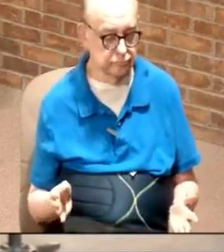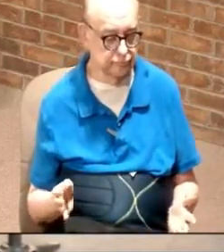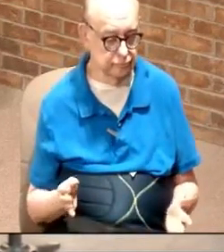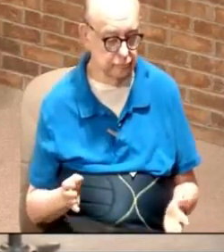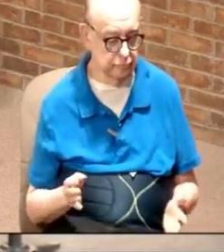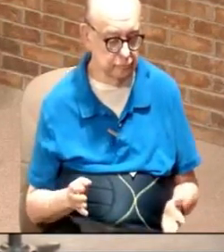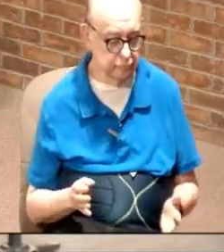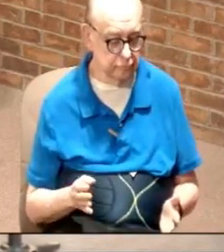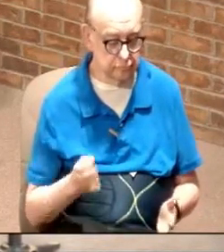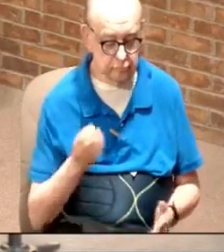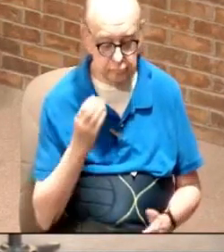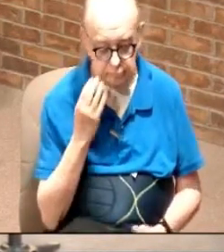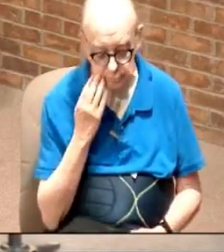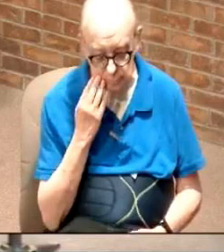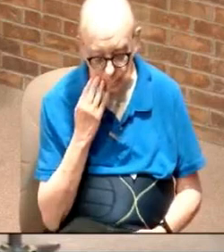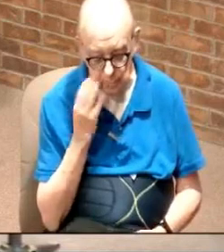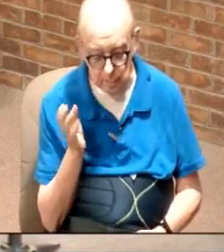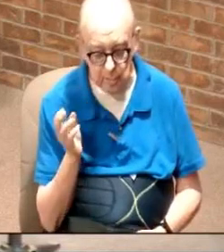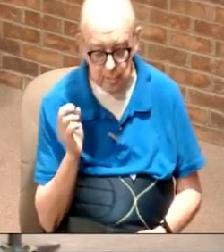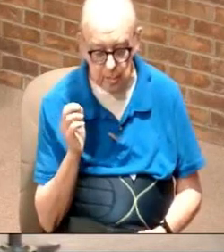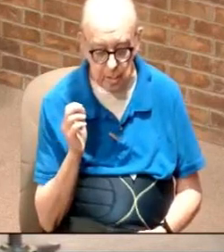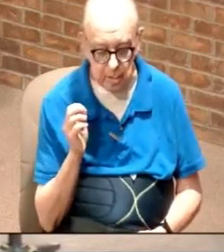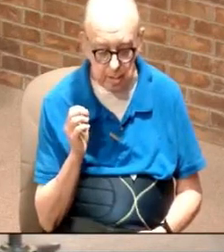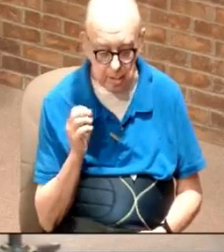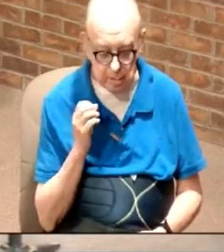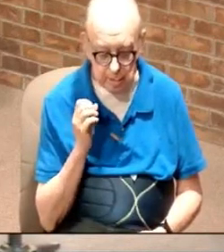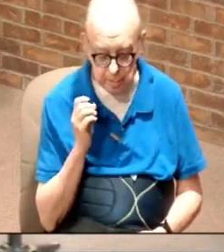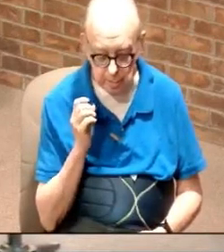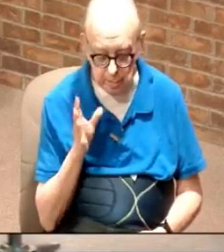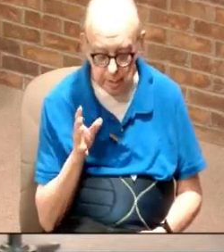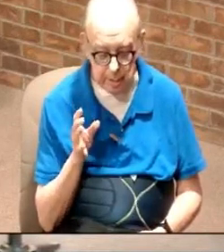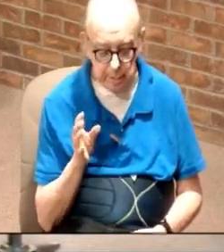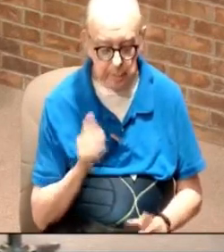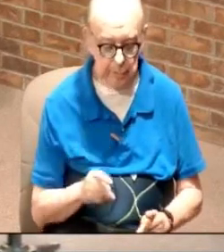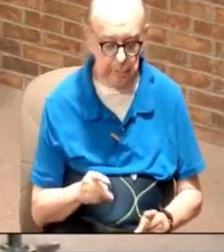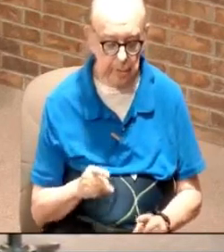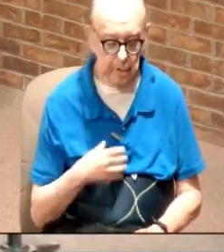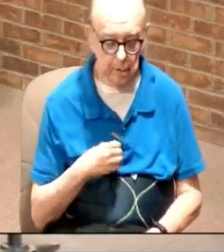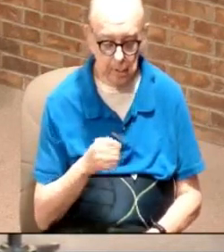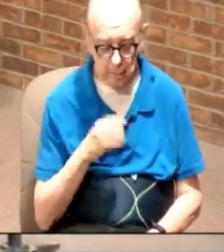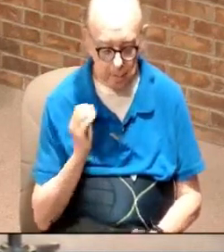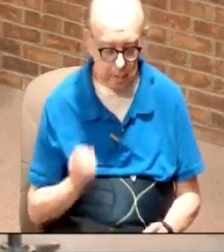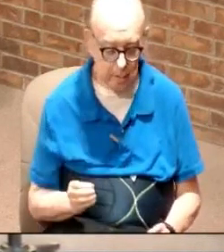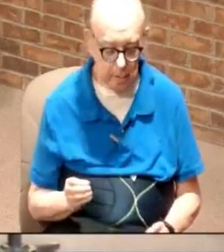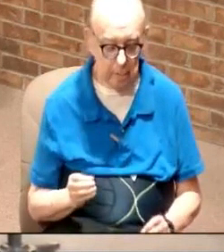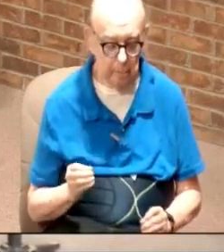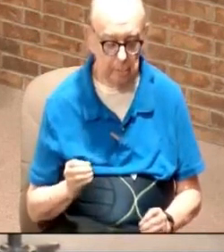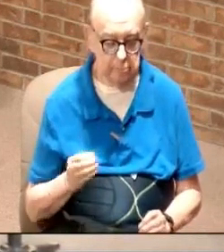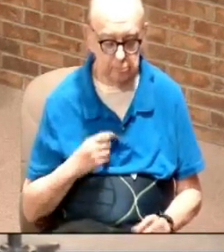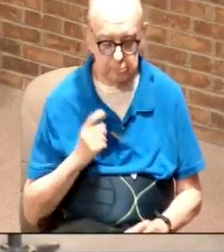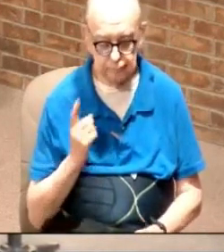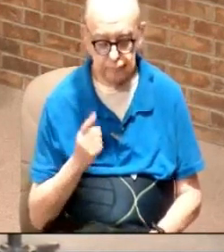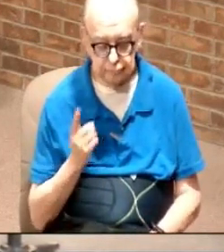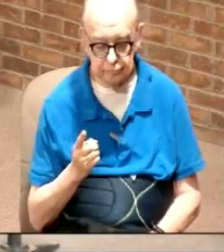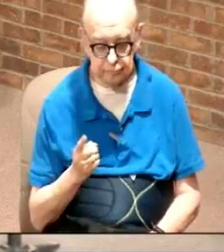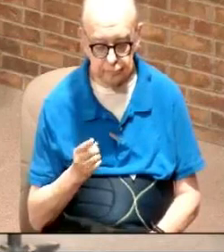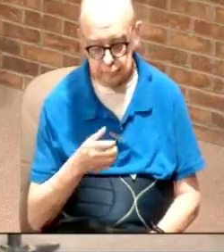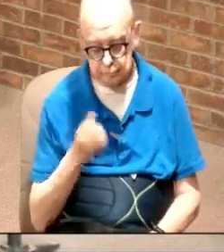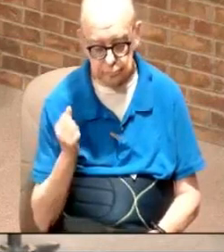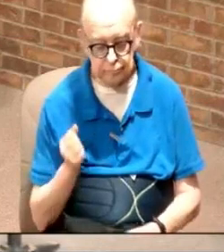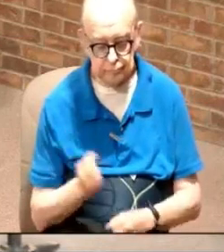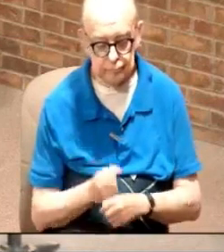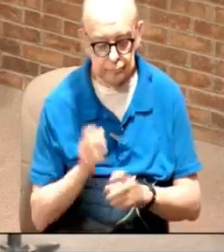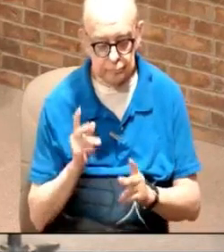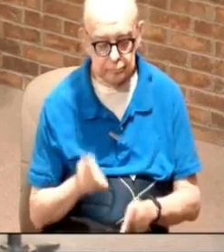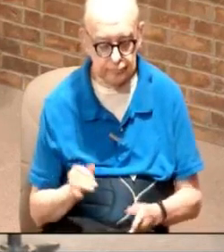you don't like the person that's in the White House right now, somebody could come up to you right now and say, okay, I think you would make a better